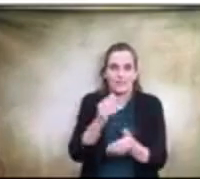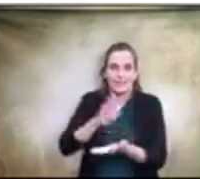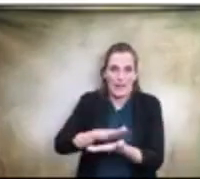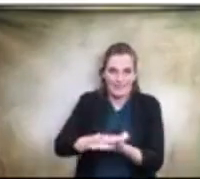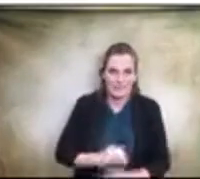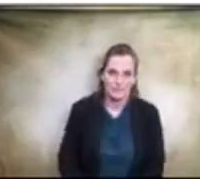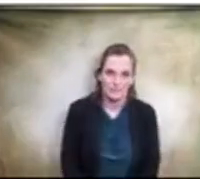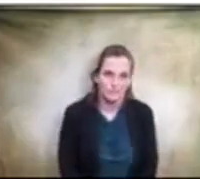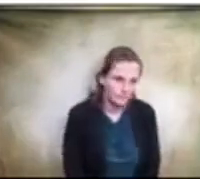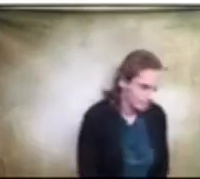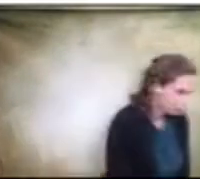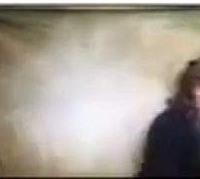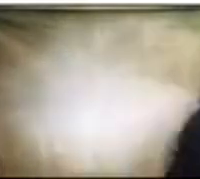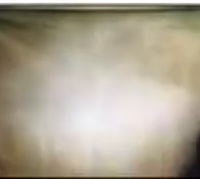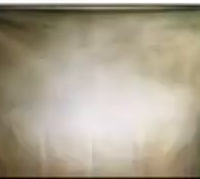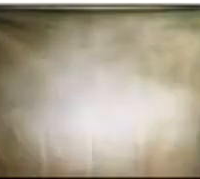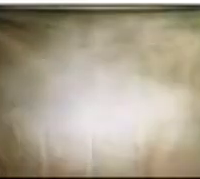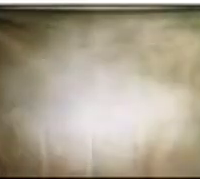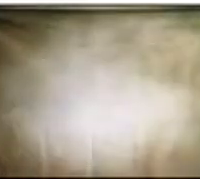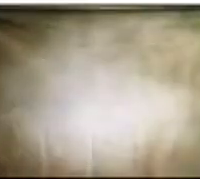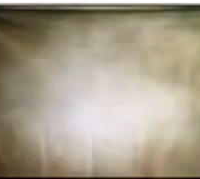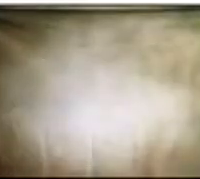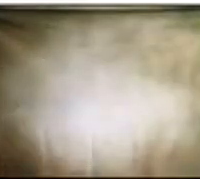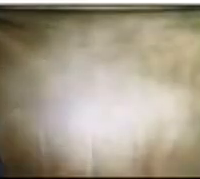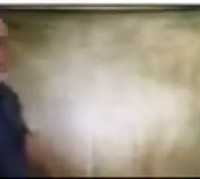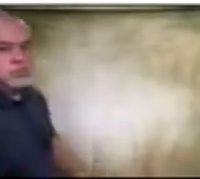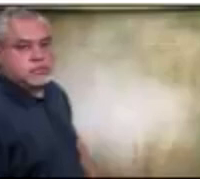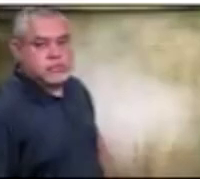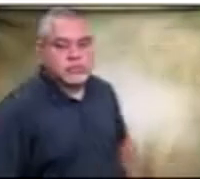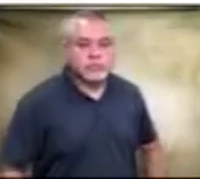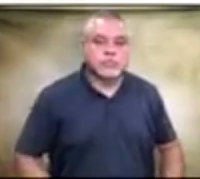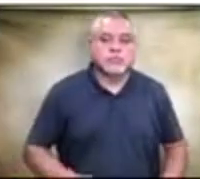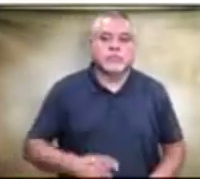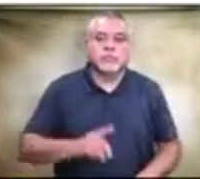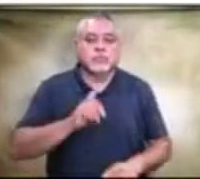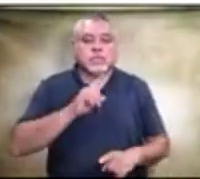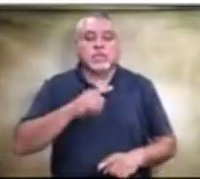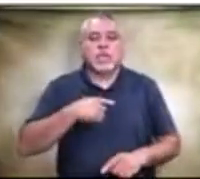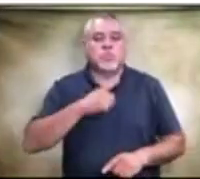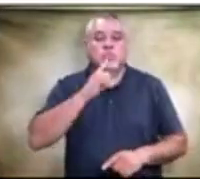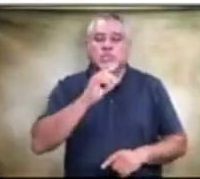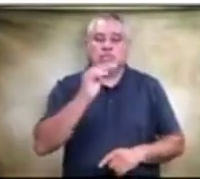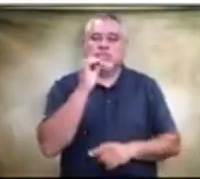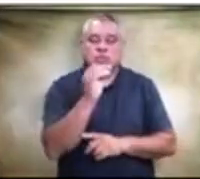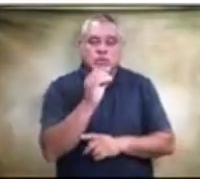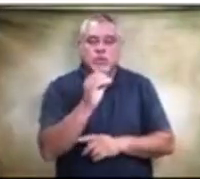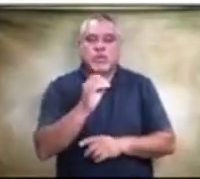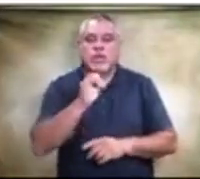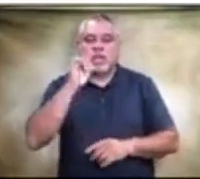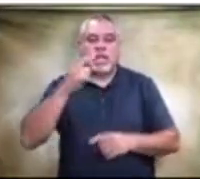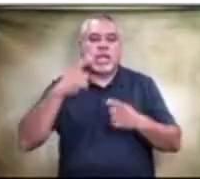I'm not going to say you see zero issues because I don't think that happens at any school in the country that you would see zero